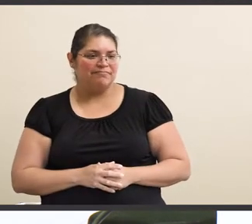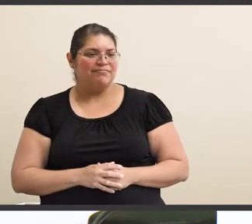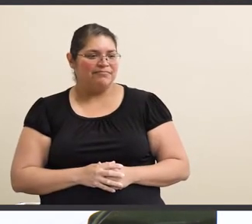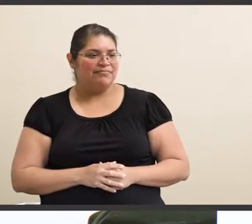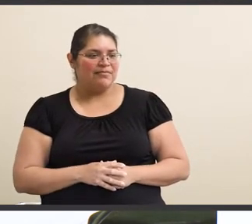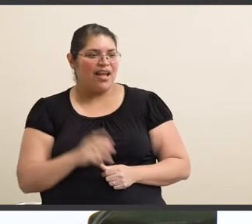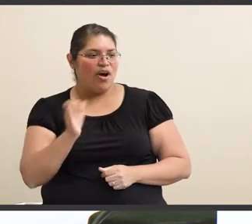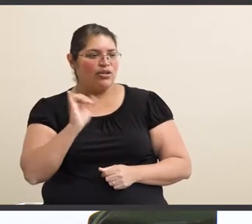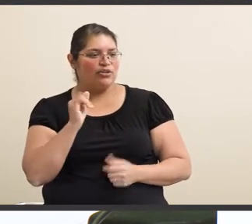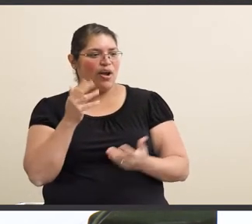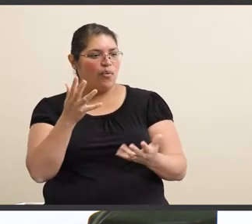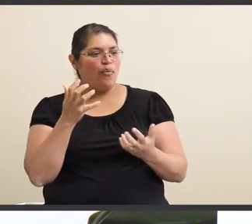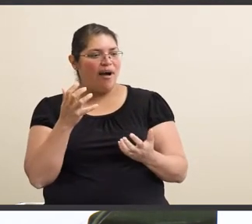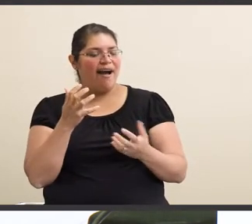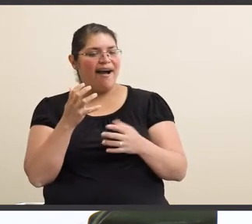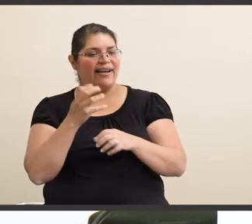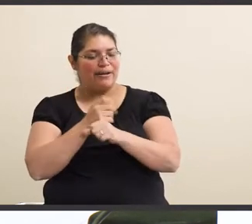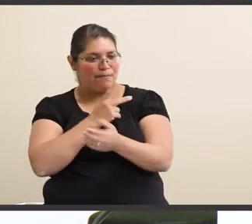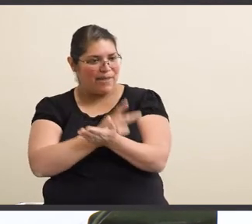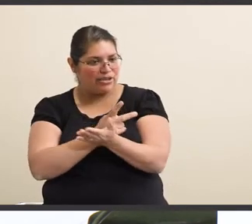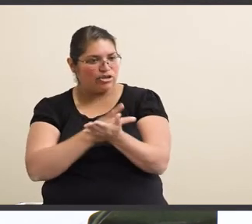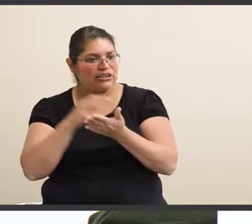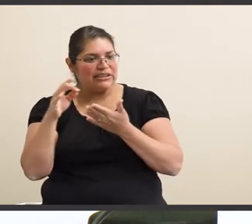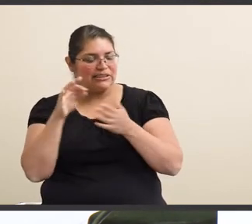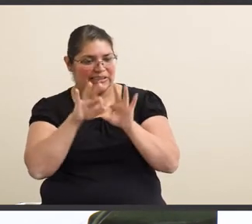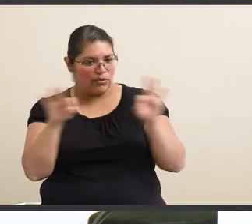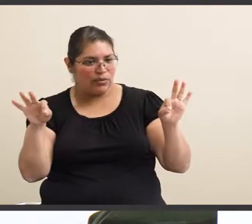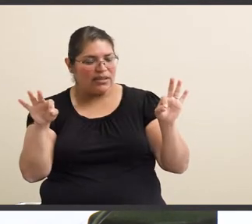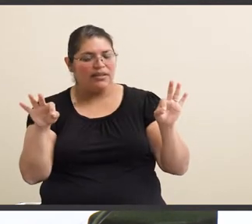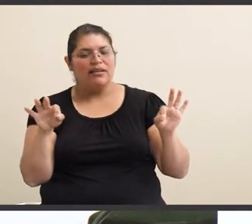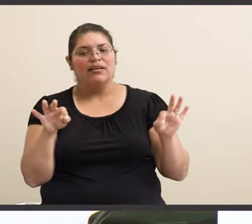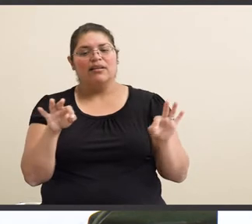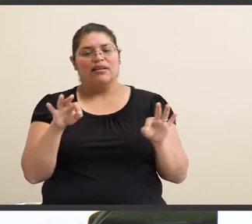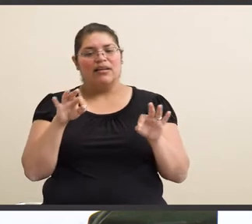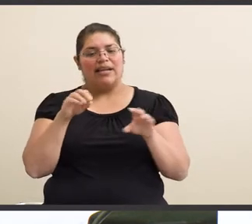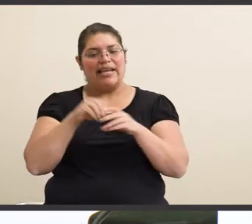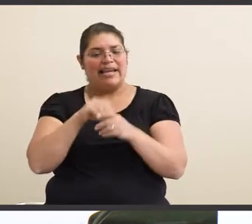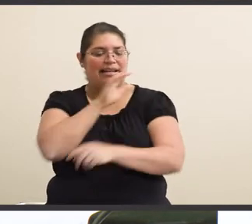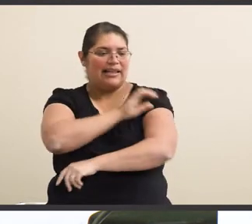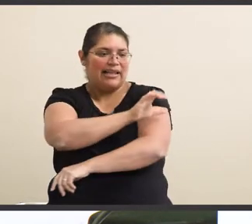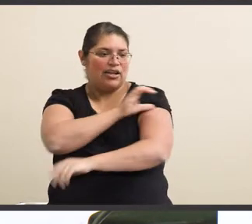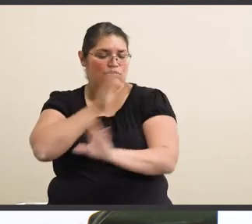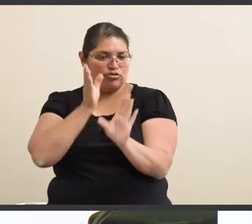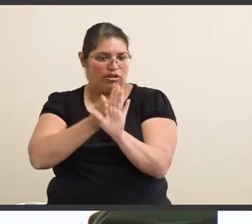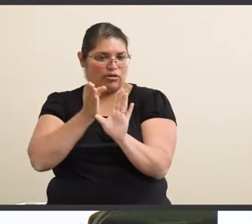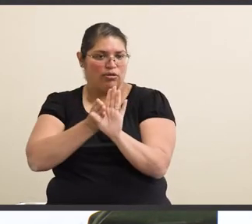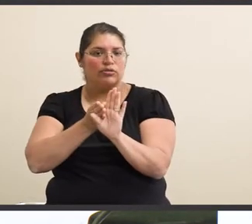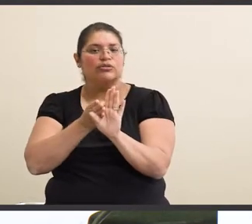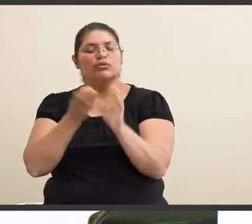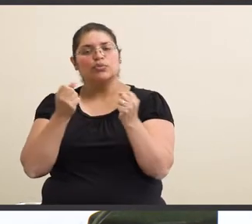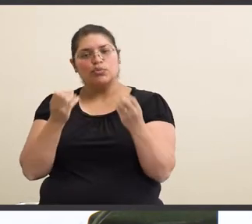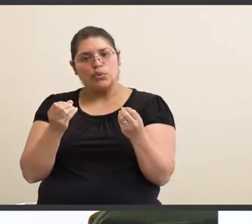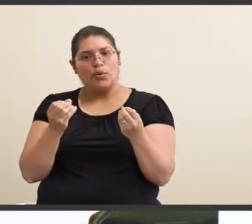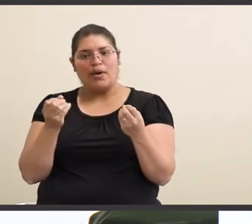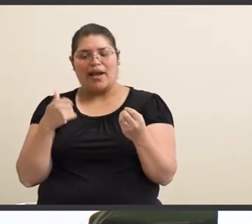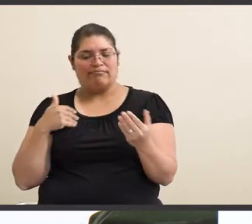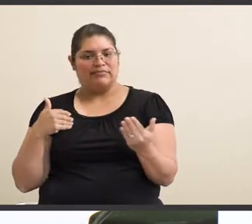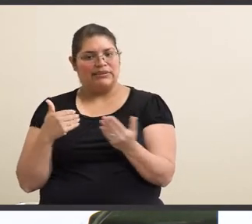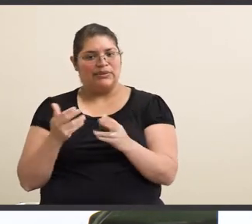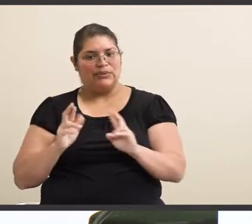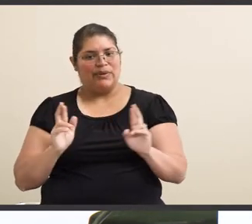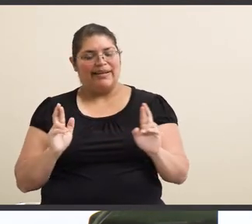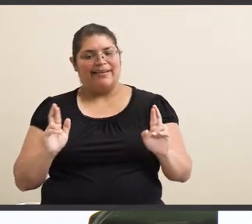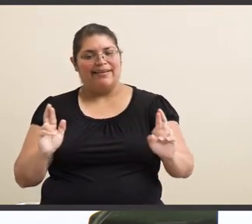And, I also want to get my master's degree in, in clinical psychology. So, I'm getting ready for that.